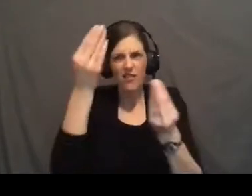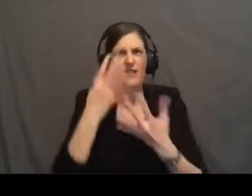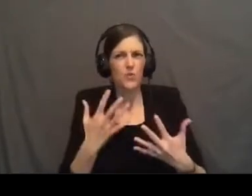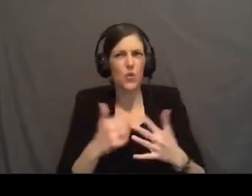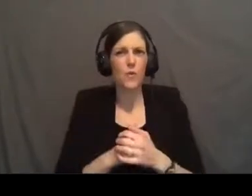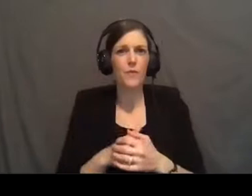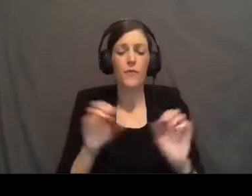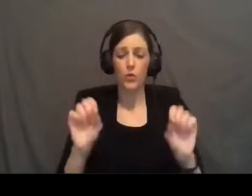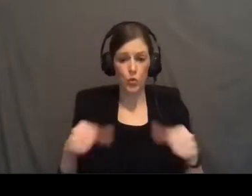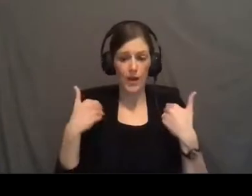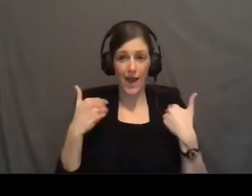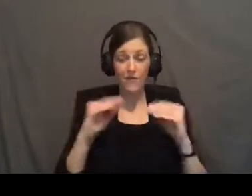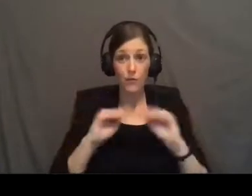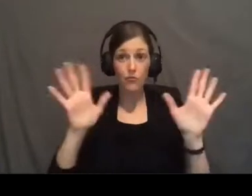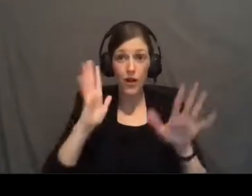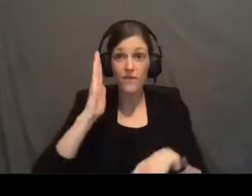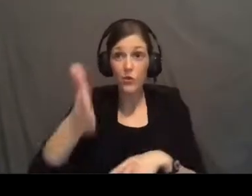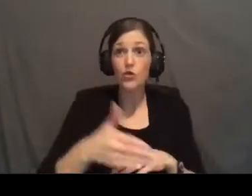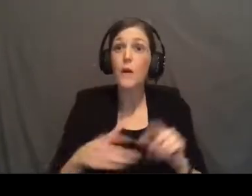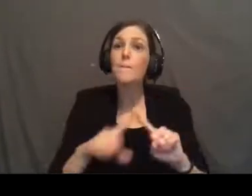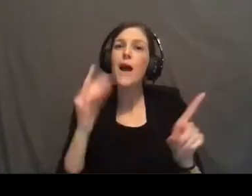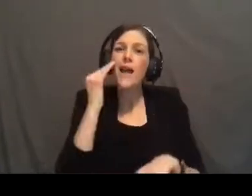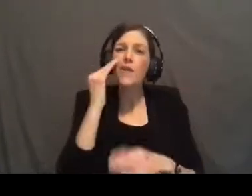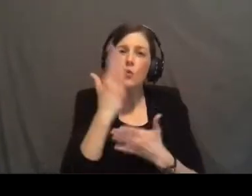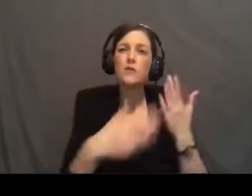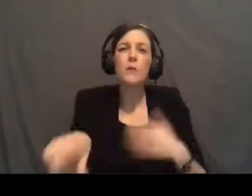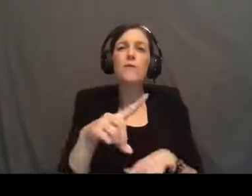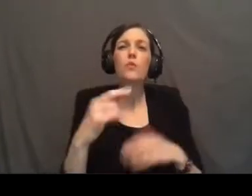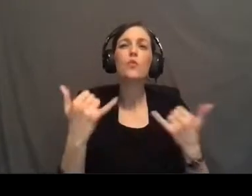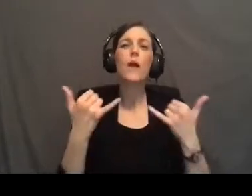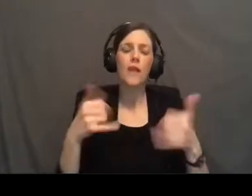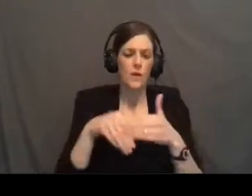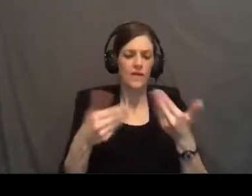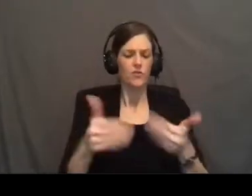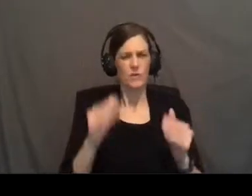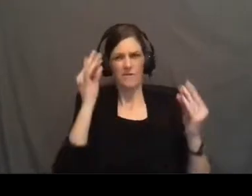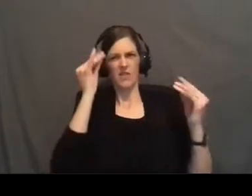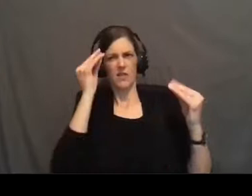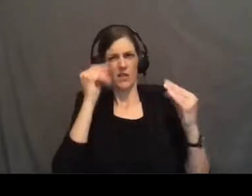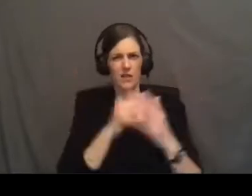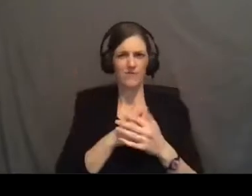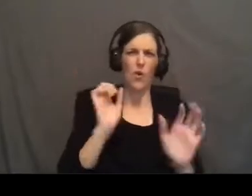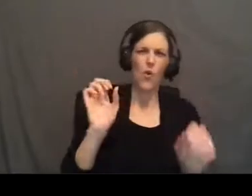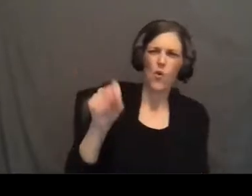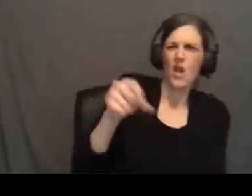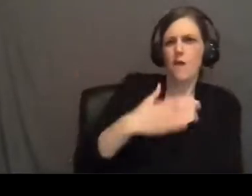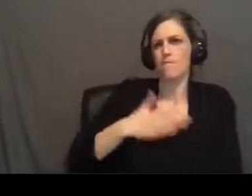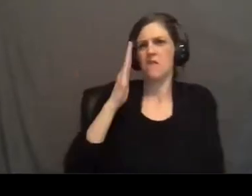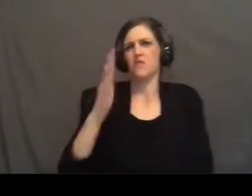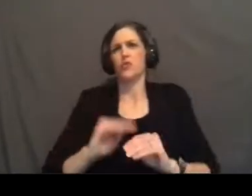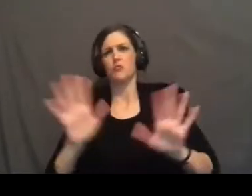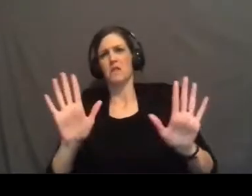you can have a bright future but I know some of you in this room right now have been thinking yeah my future is bright I'm good